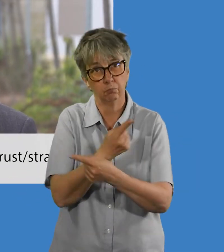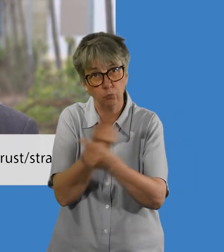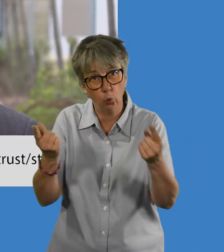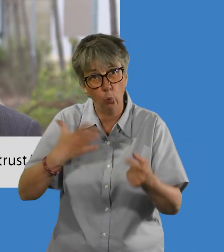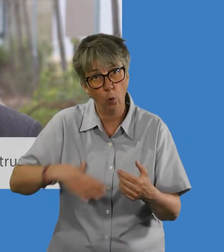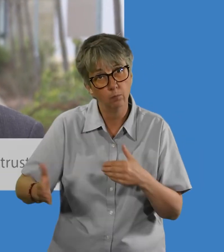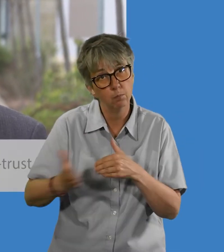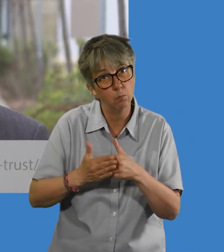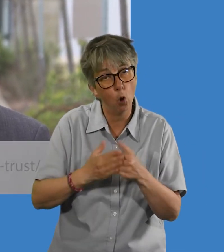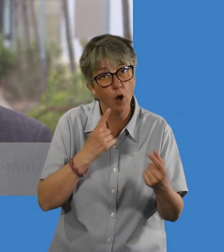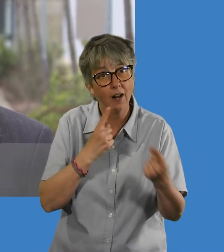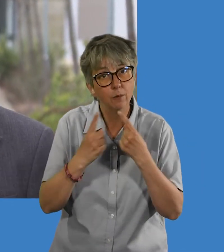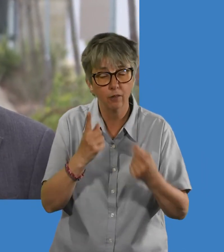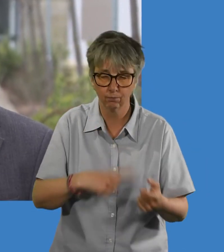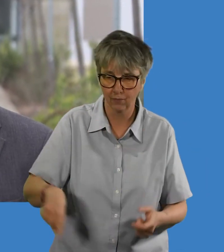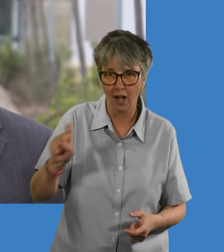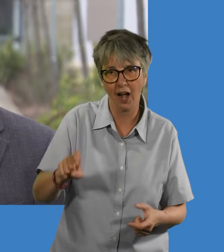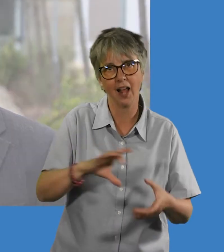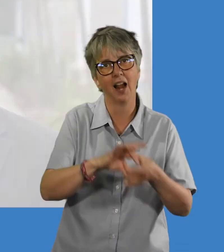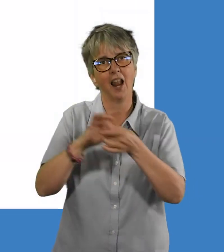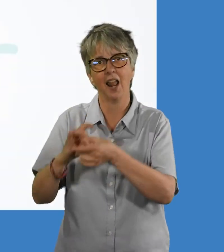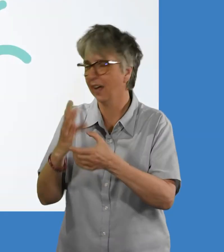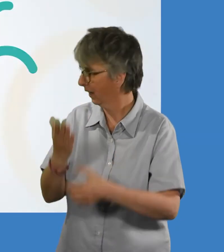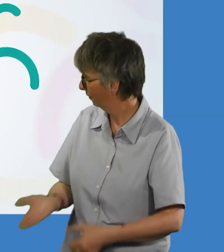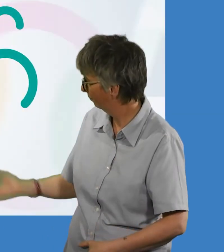link on screen now. Thanks for watching.